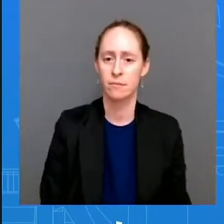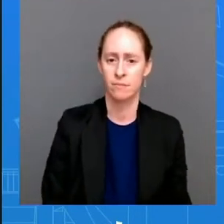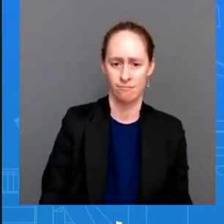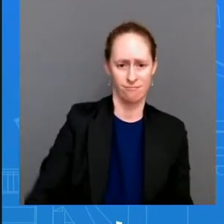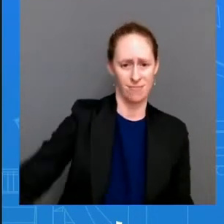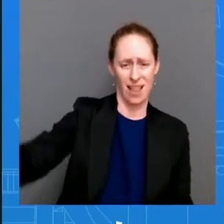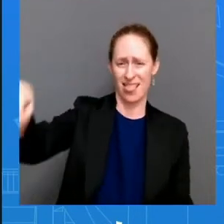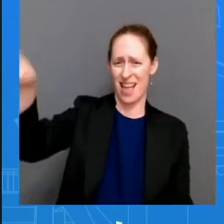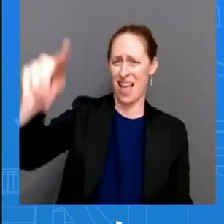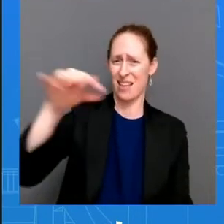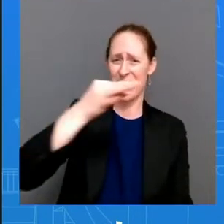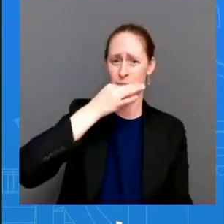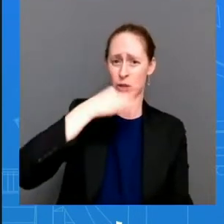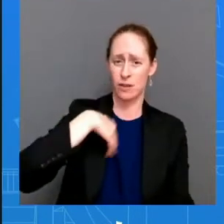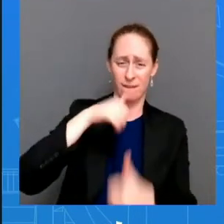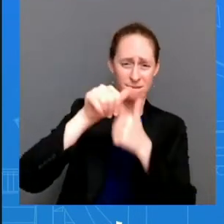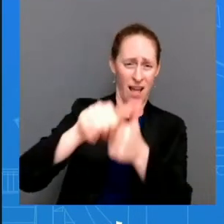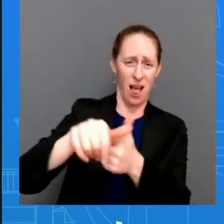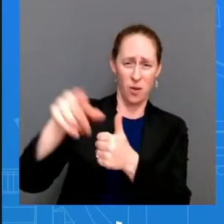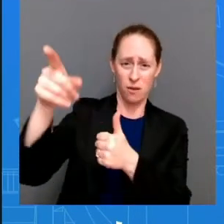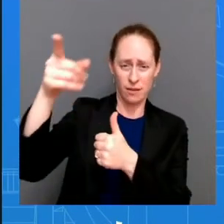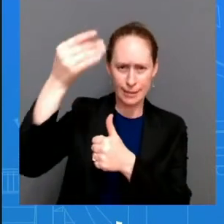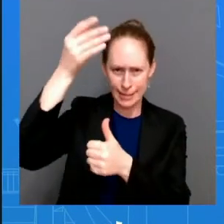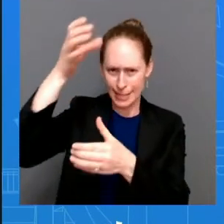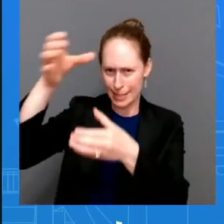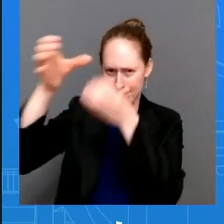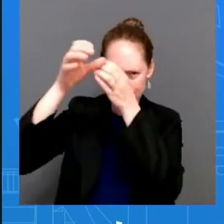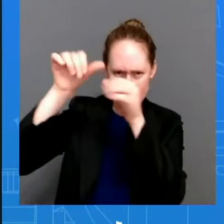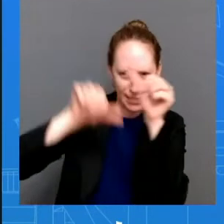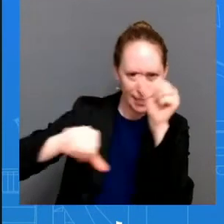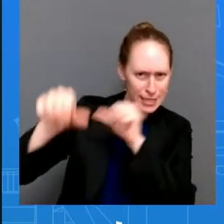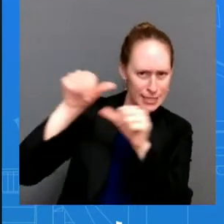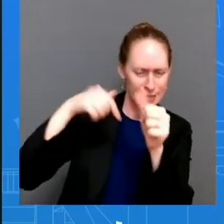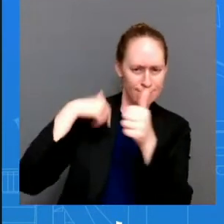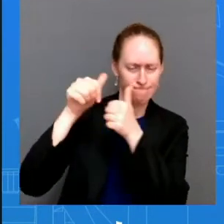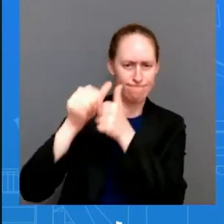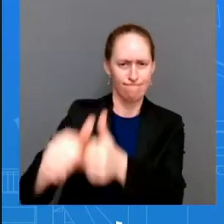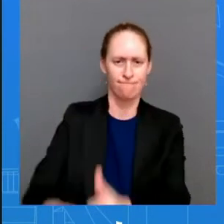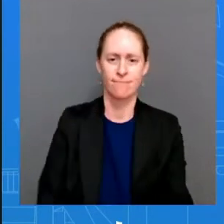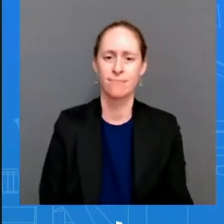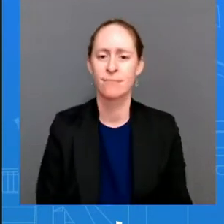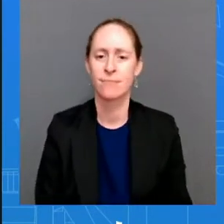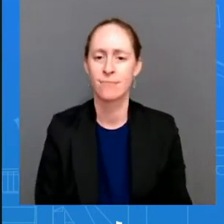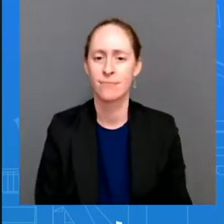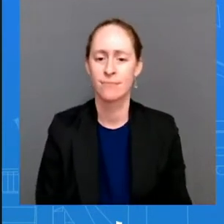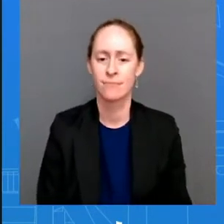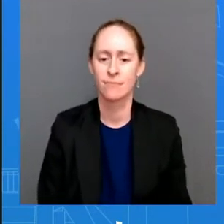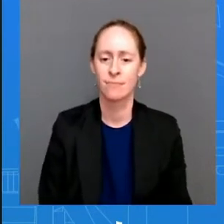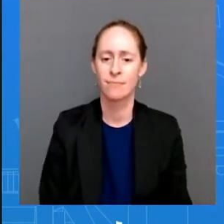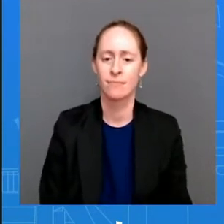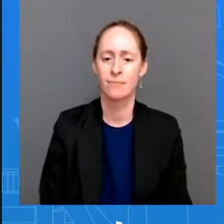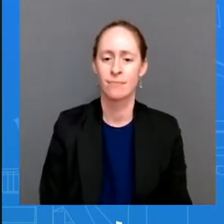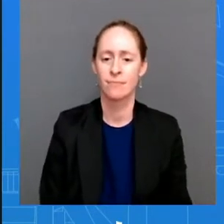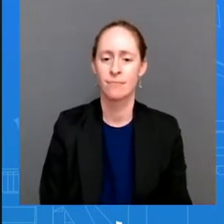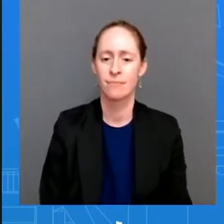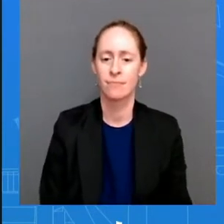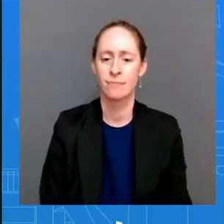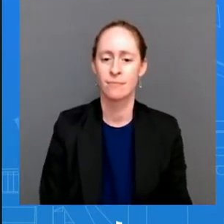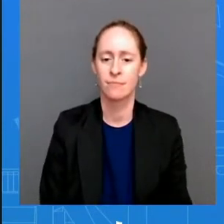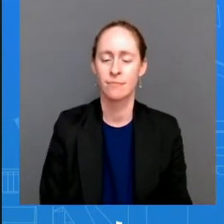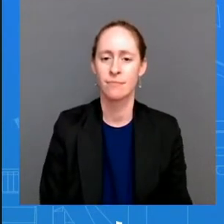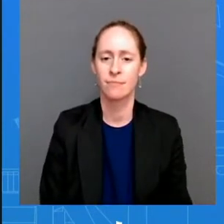once-in-a-generation pandemic so we leave it to them to make that decision okay um one more question go ahead